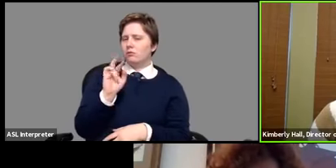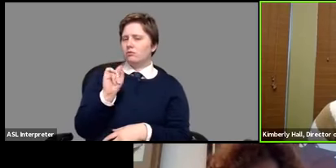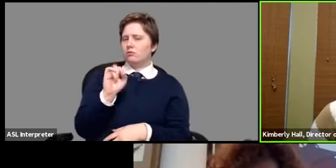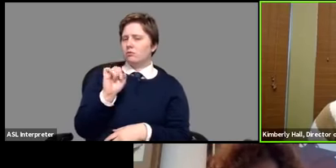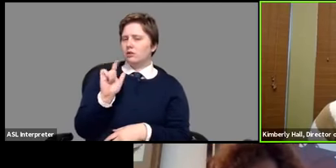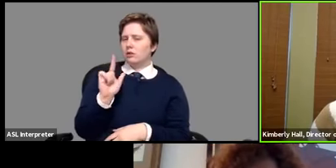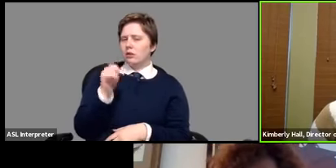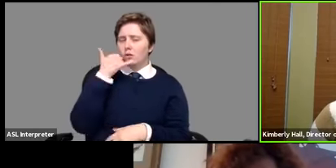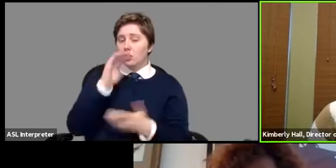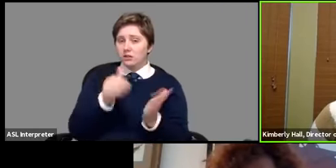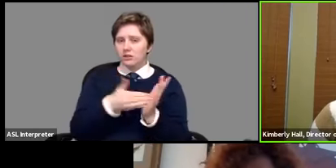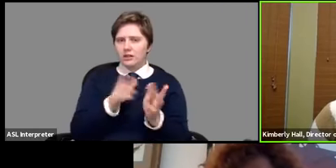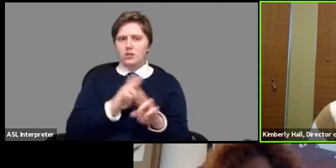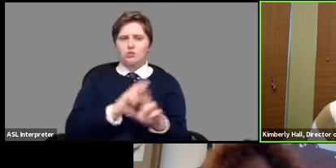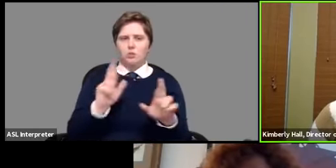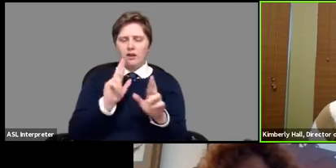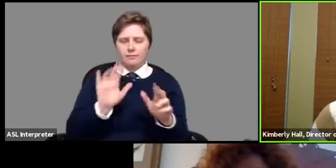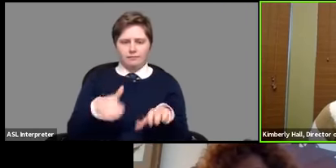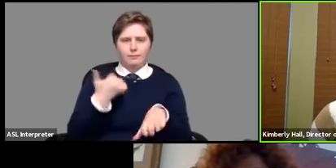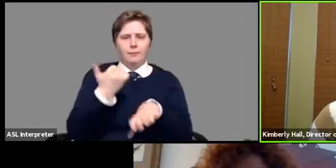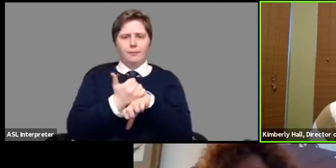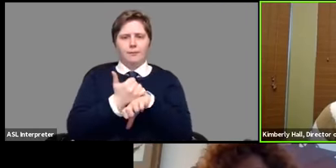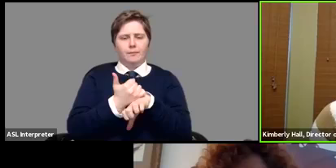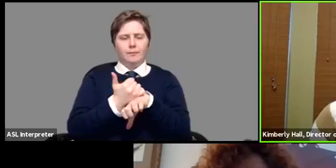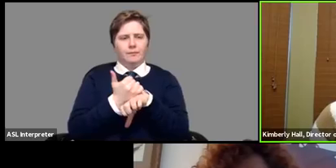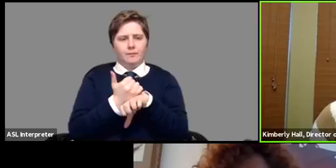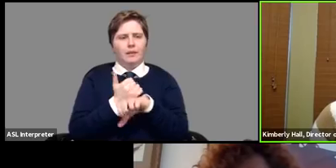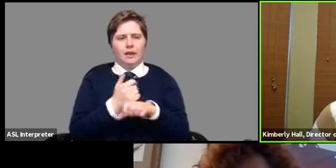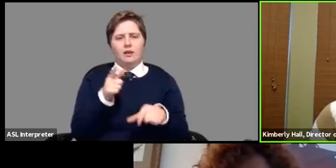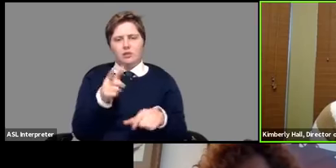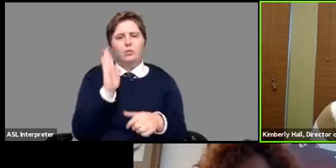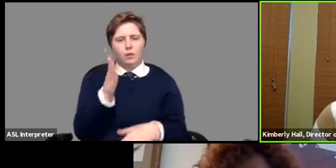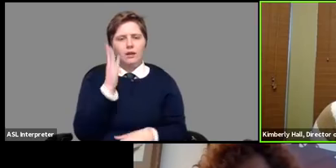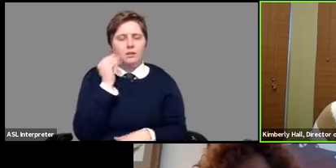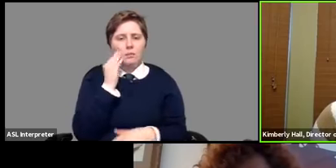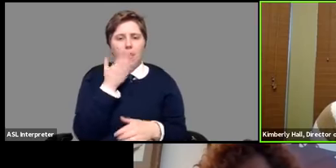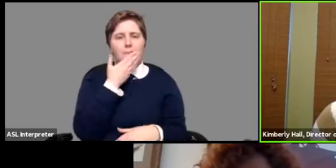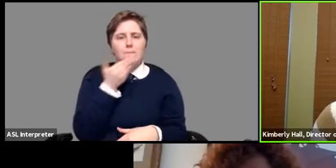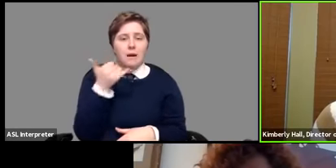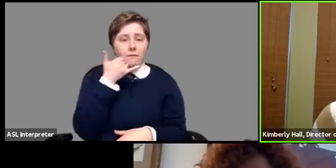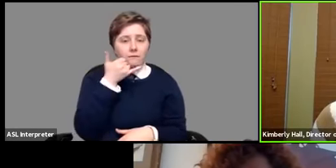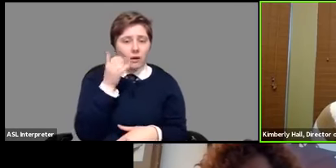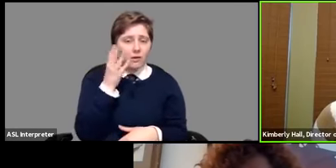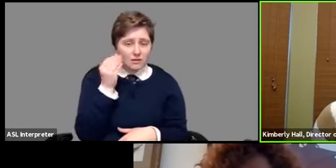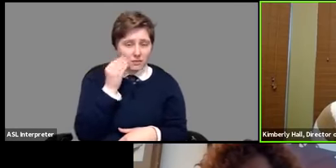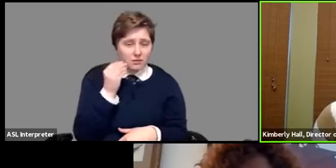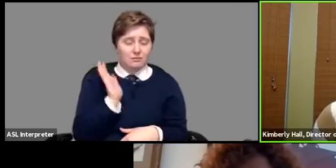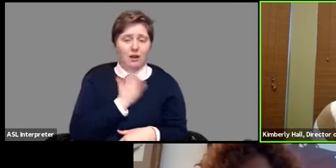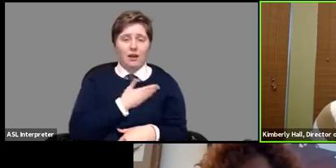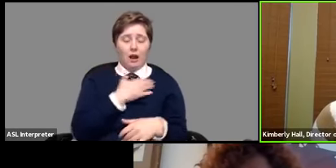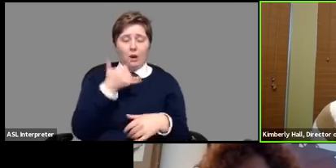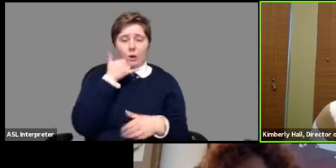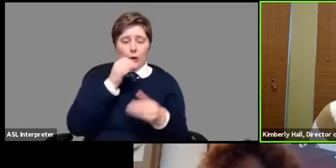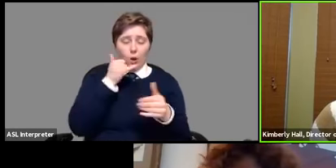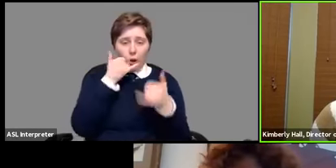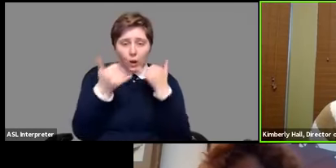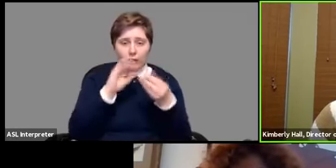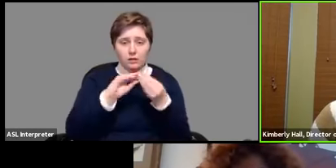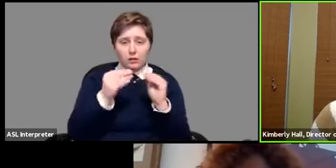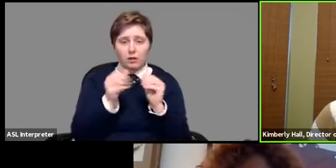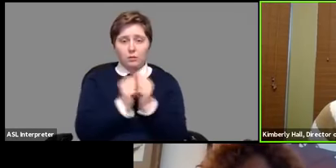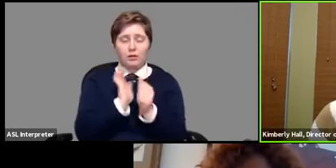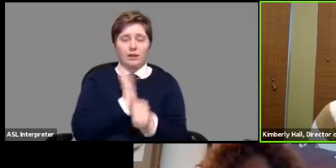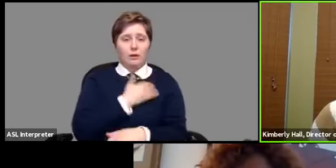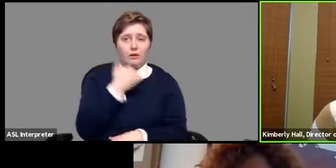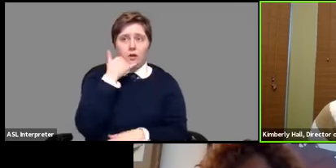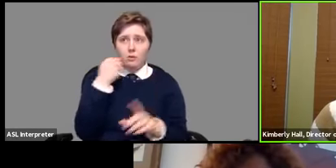preparing to go online and you'll begin to experience a better phone experience our call volume with our phones we